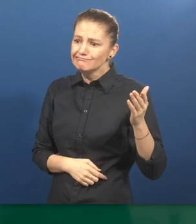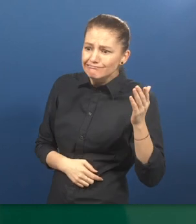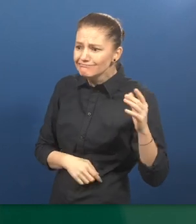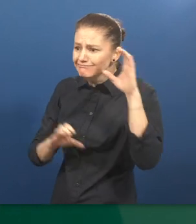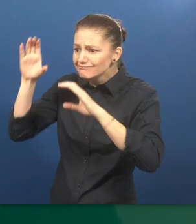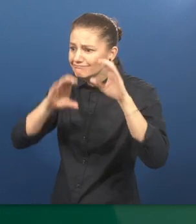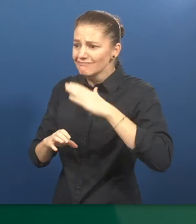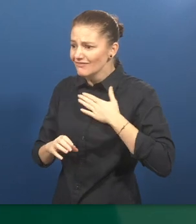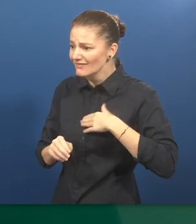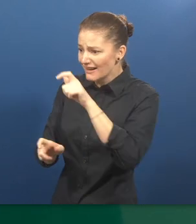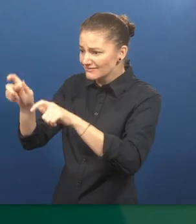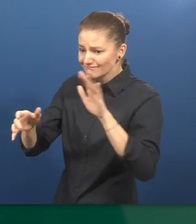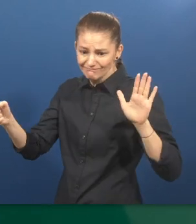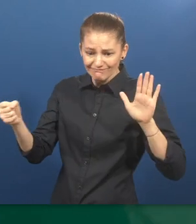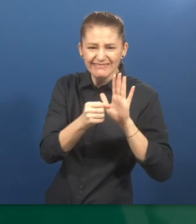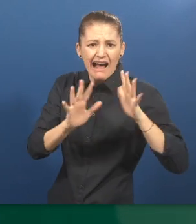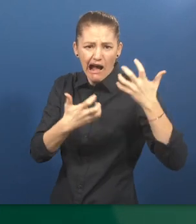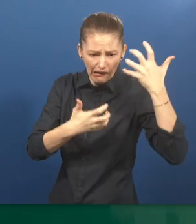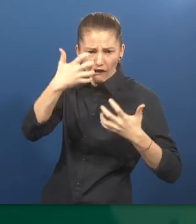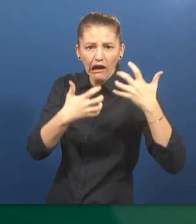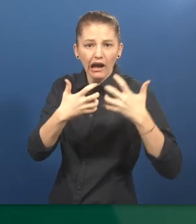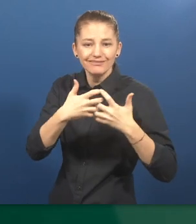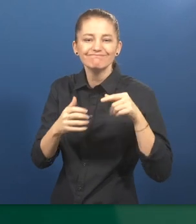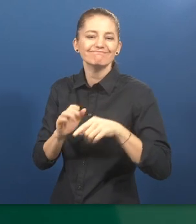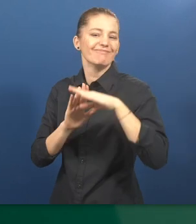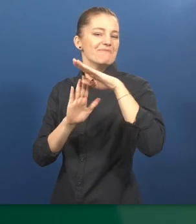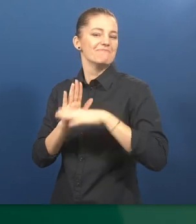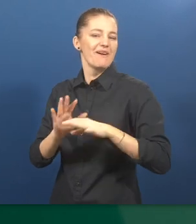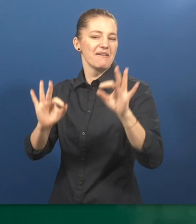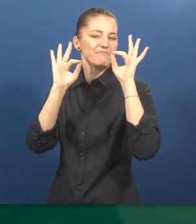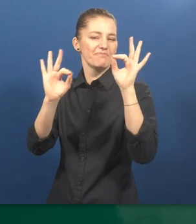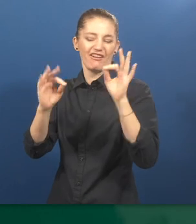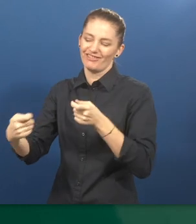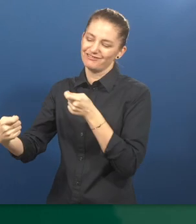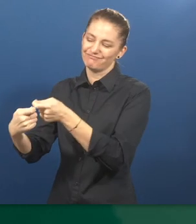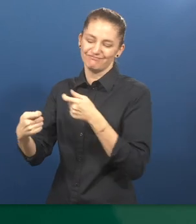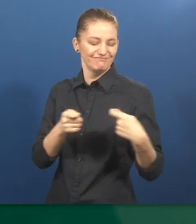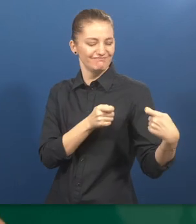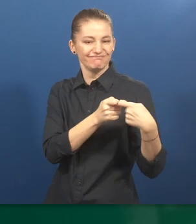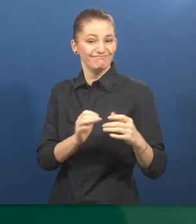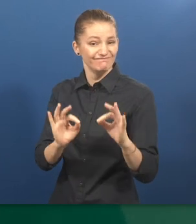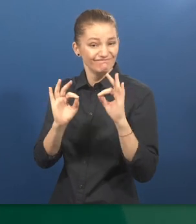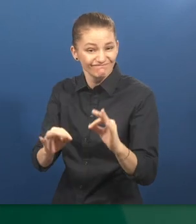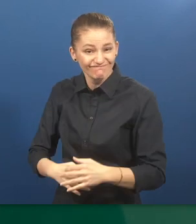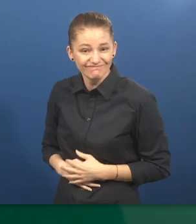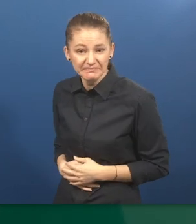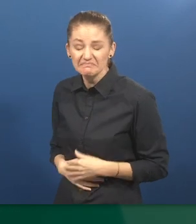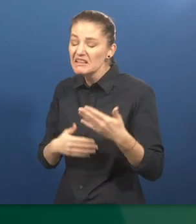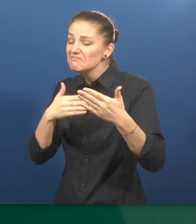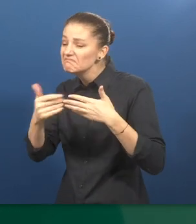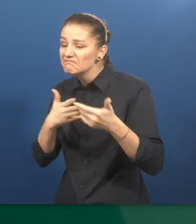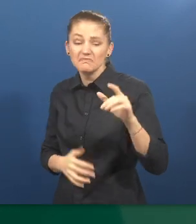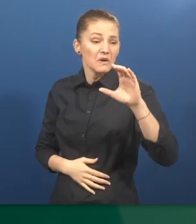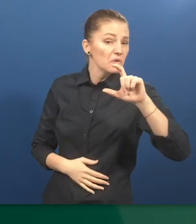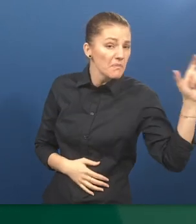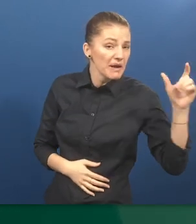are desperately seeking for future talents but struggle with the issue of disability. The well-designed program solves these two problems